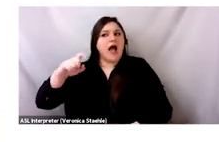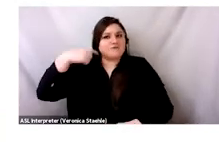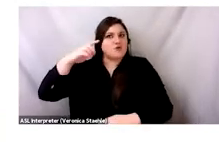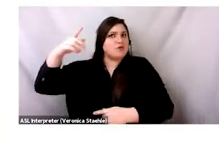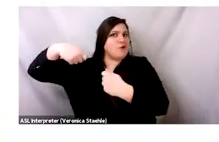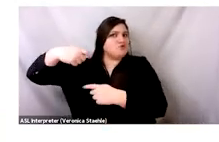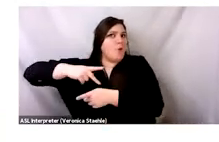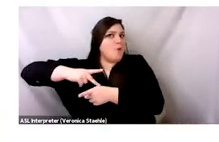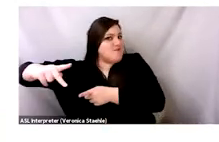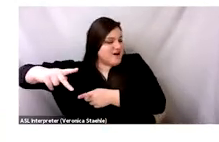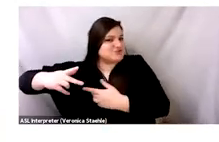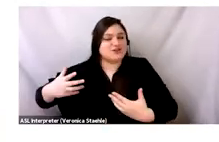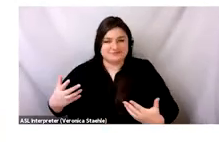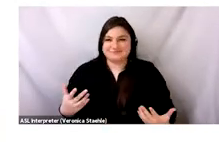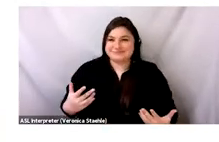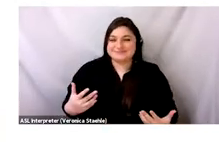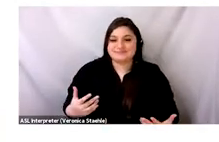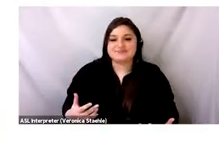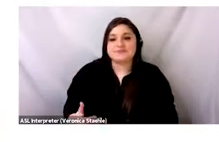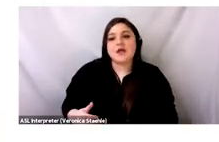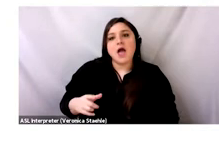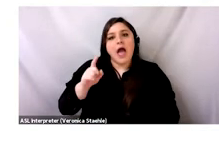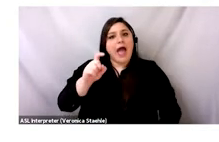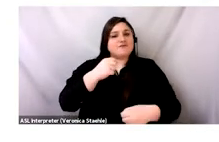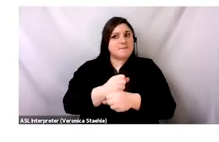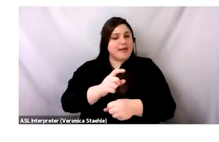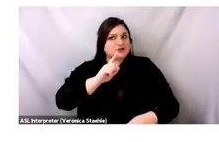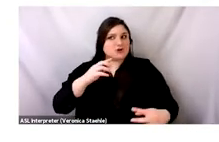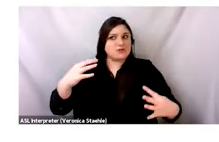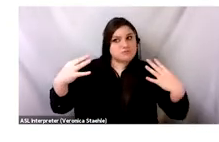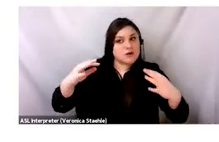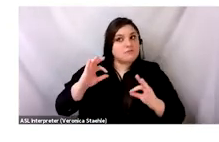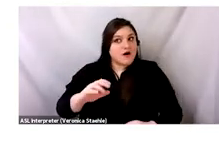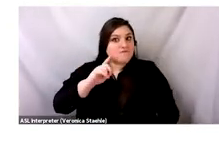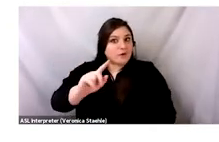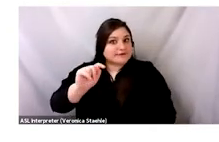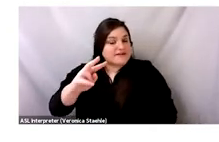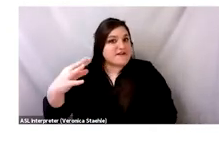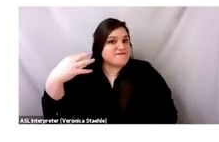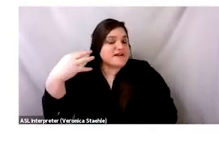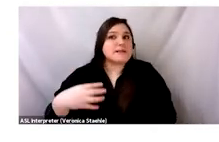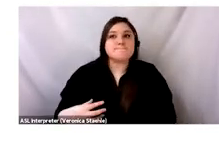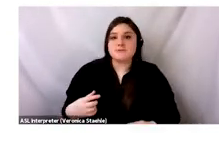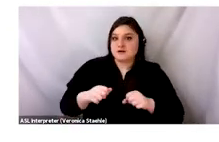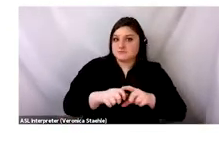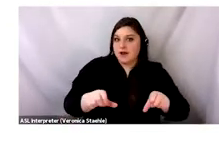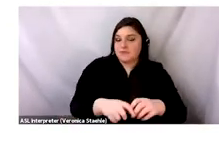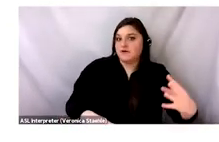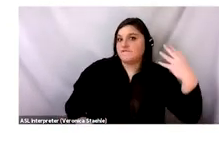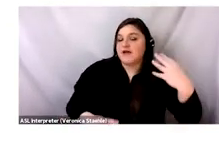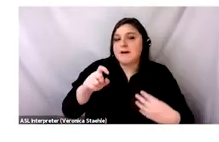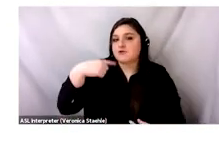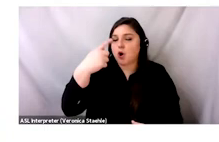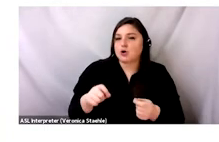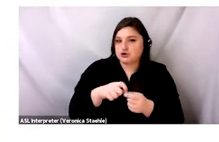basically professional, how people, you look, the optics look good for TV or looks good